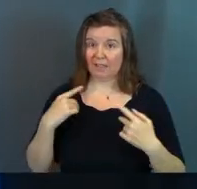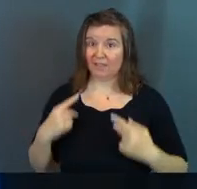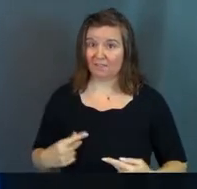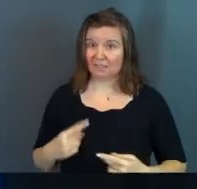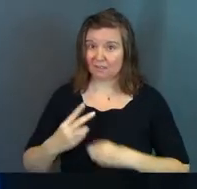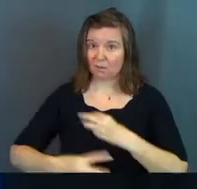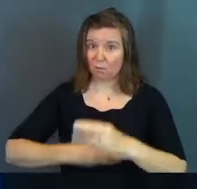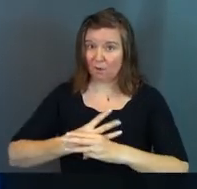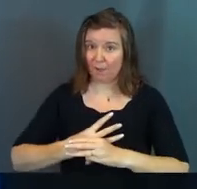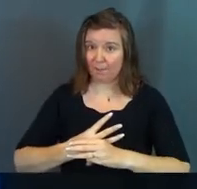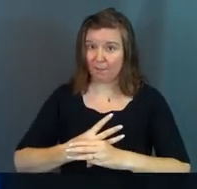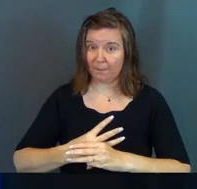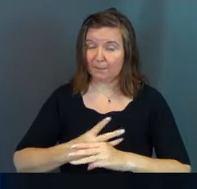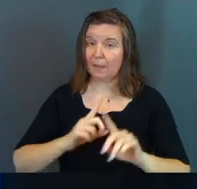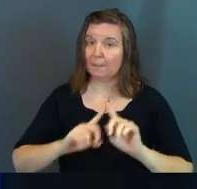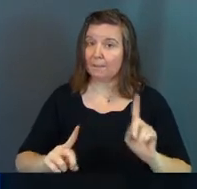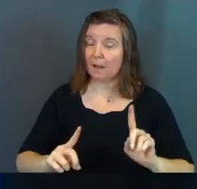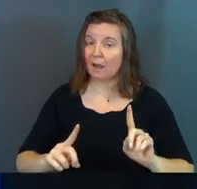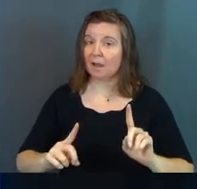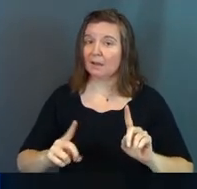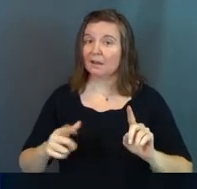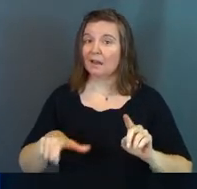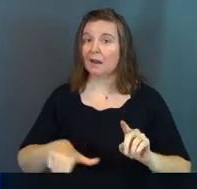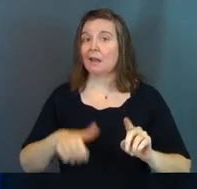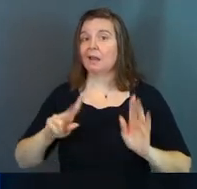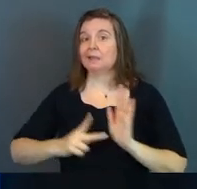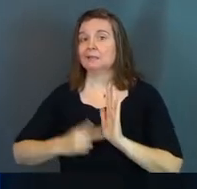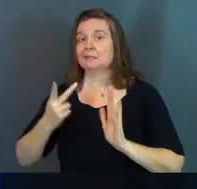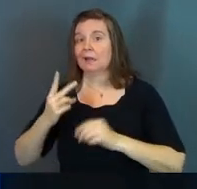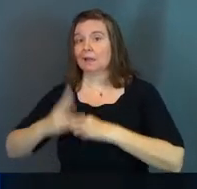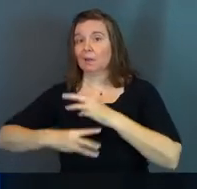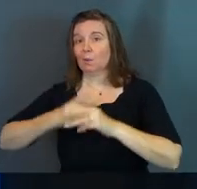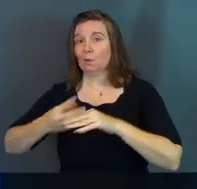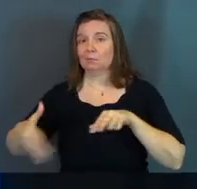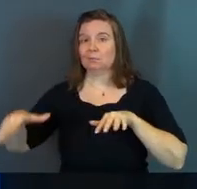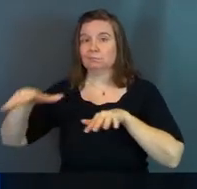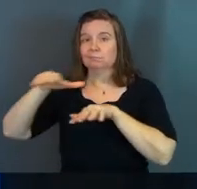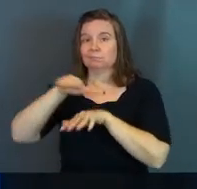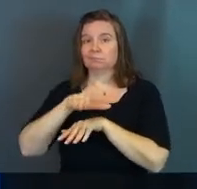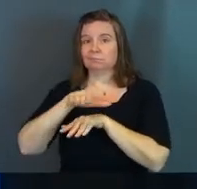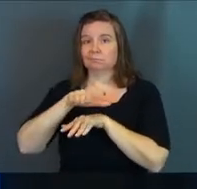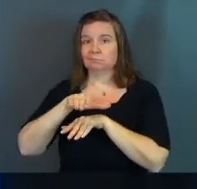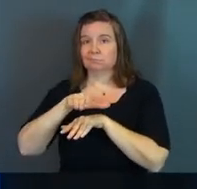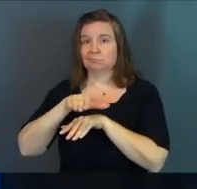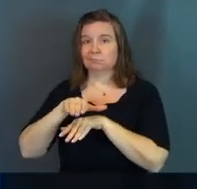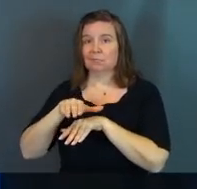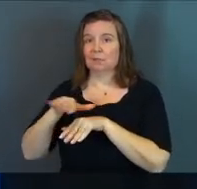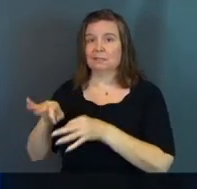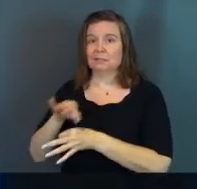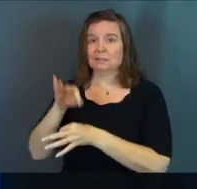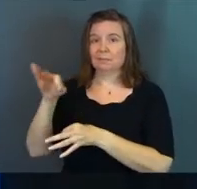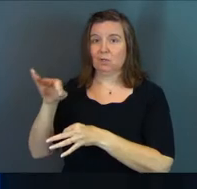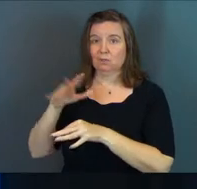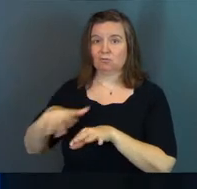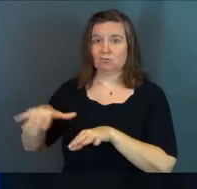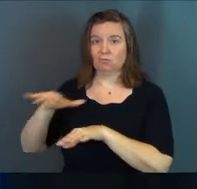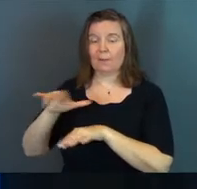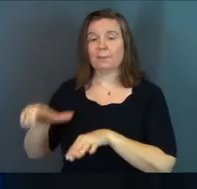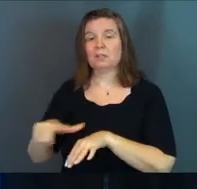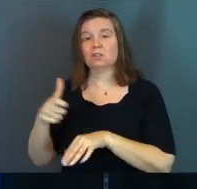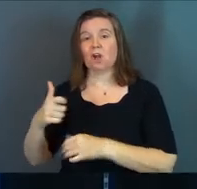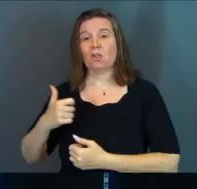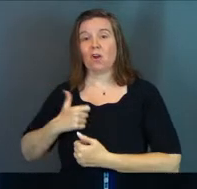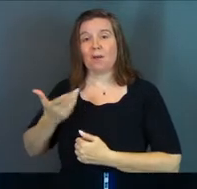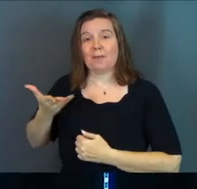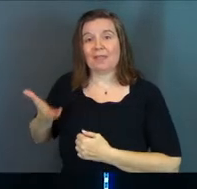physical realm, but in a parallel realm, in a parallel spiritual universe, there was another